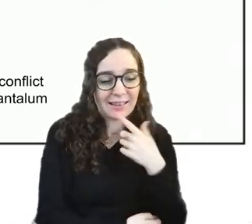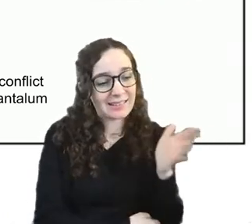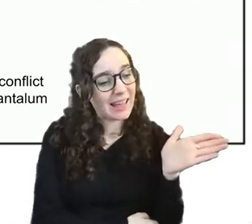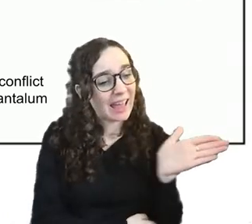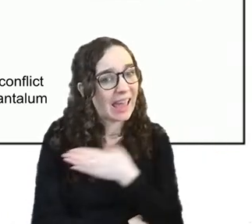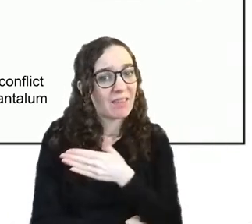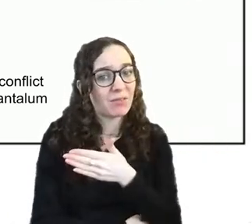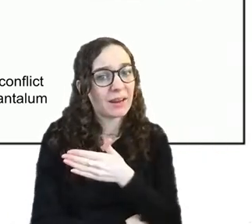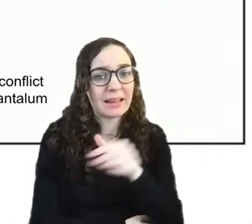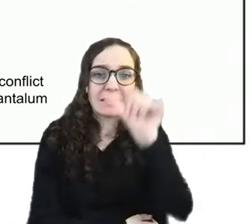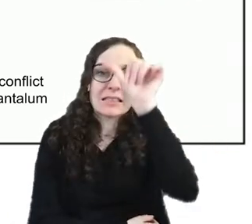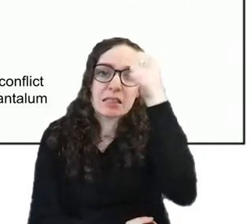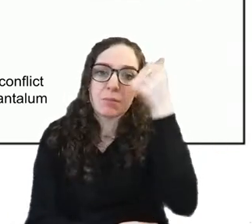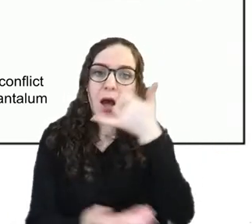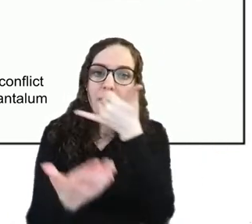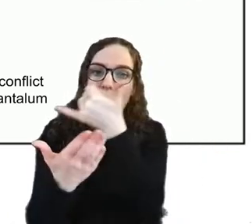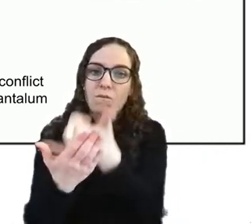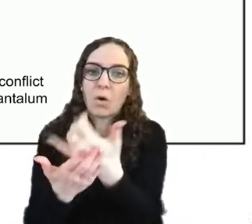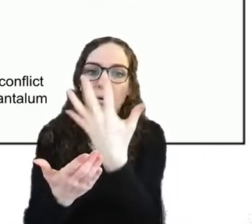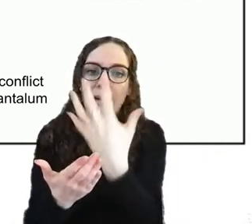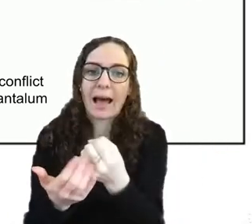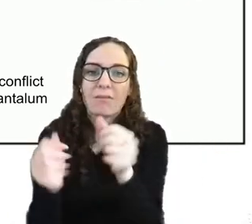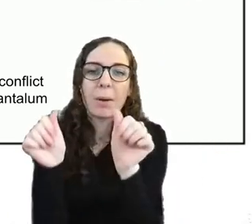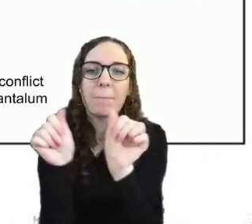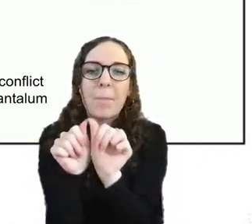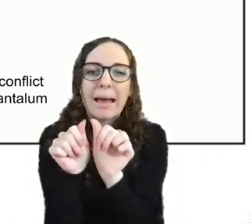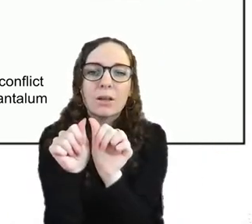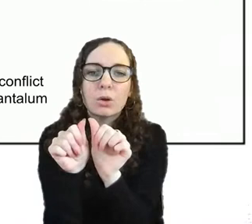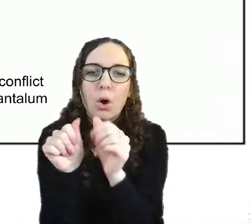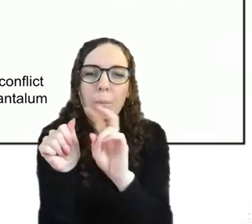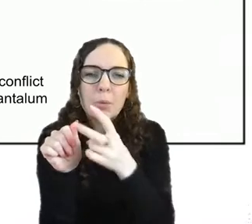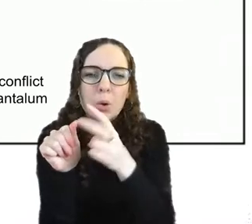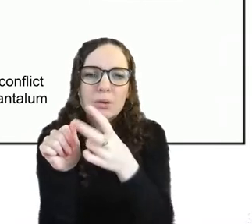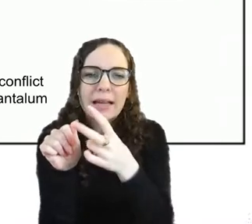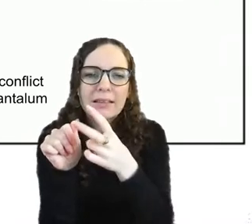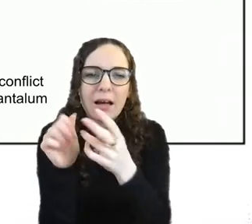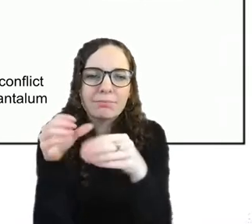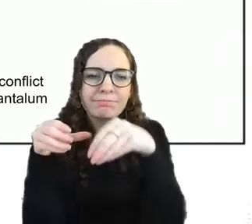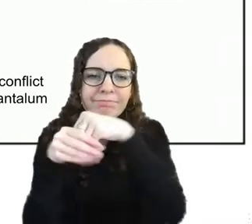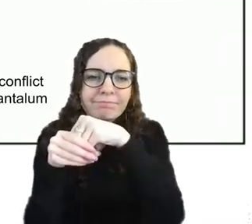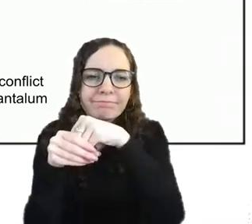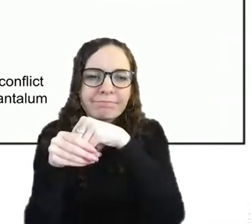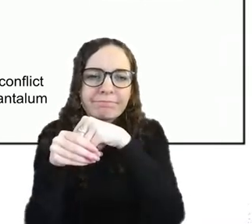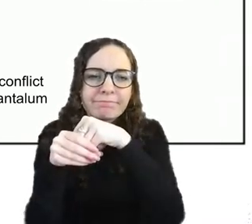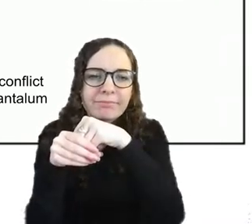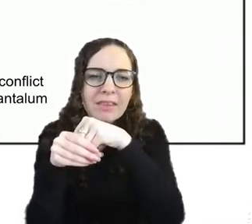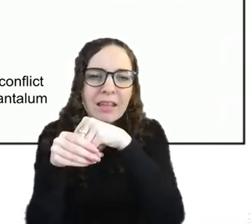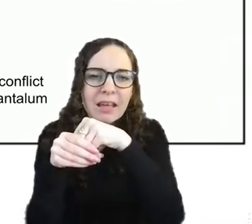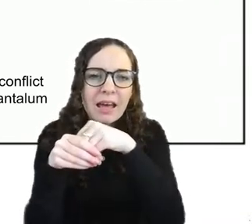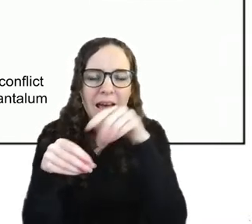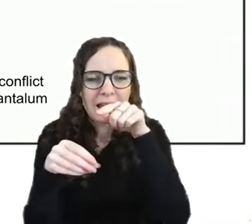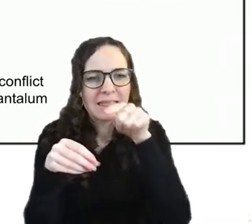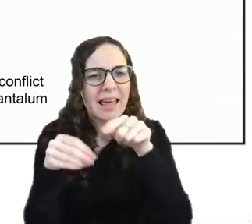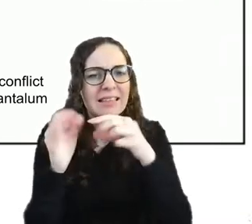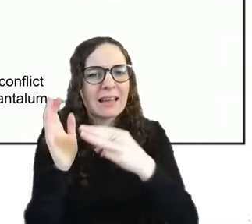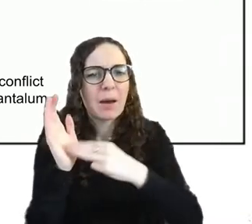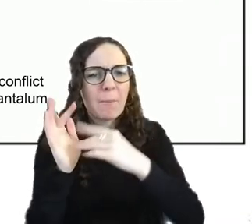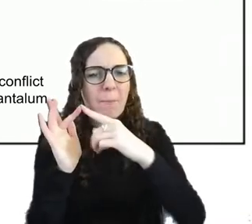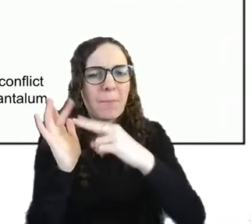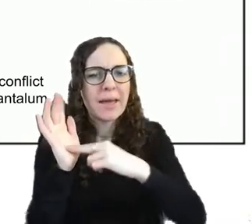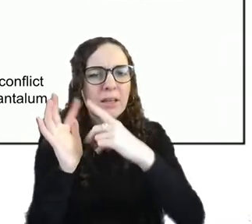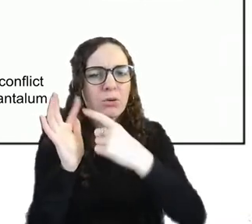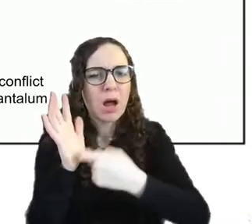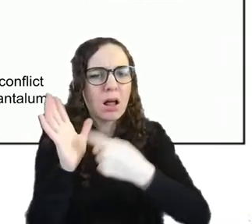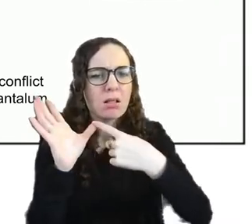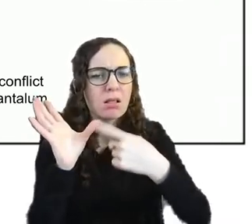mic processor in and the the mineral uh tantalum comes from coltan and it's often mined